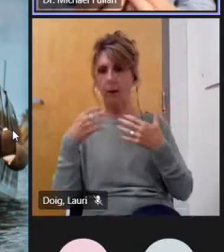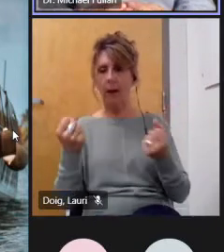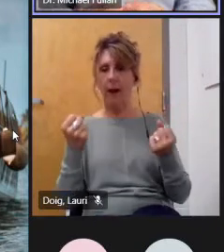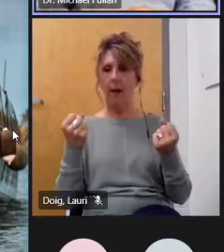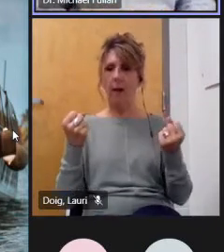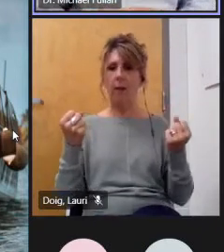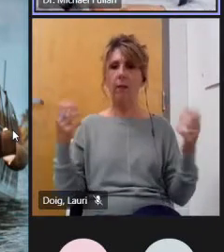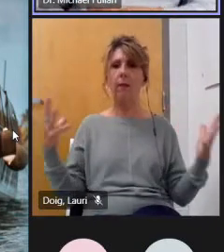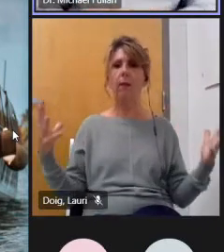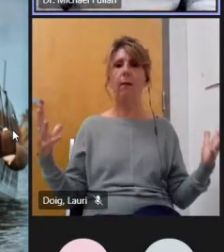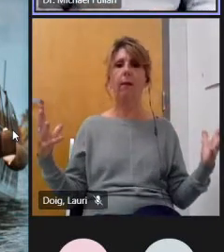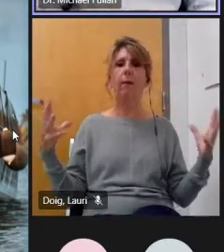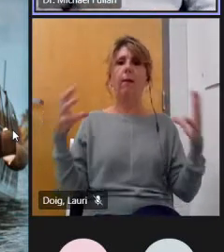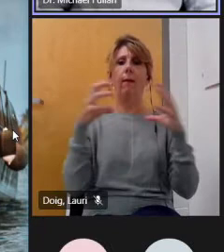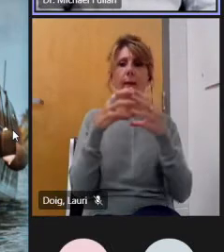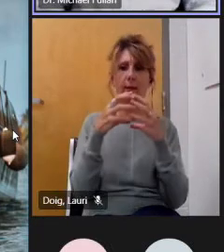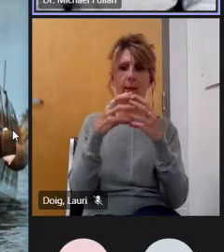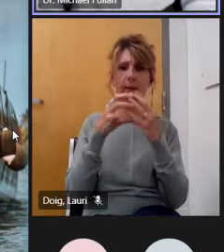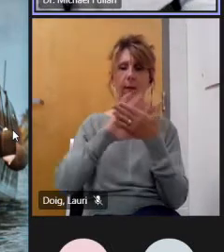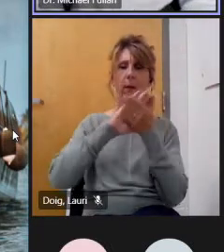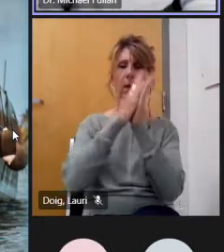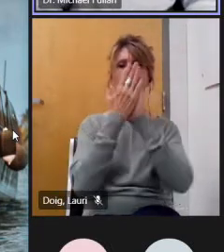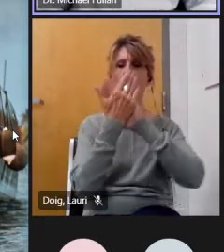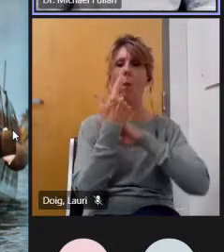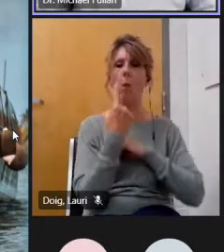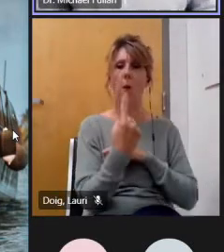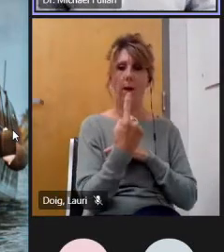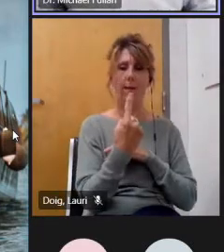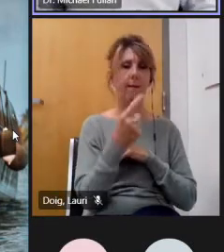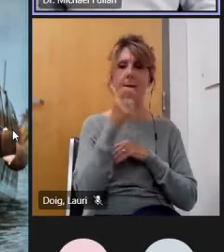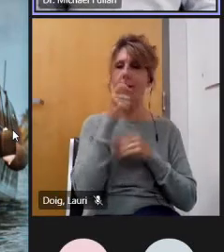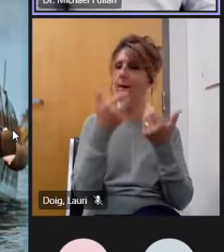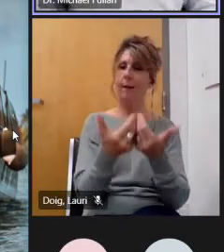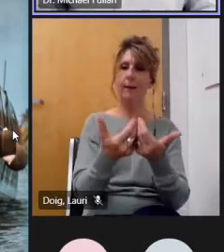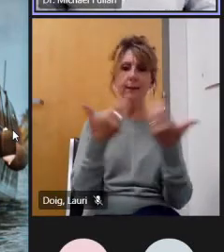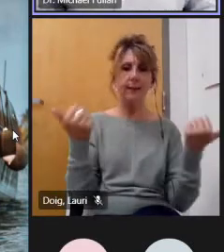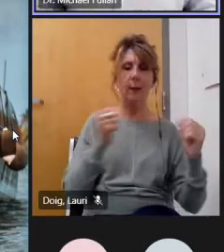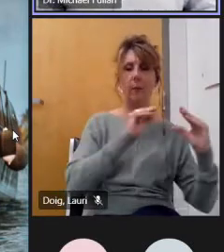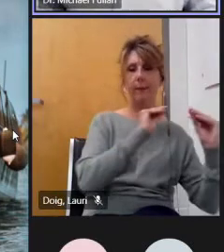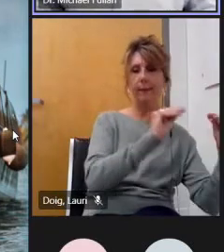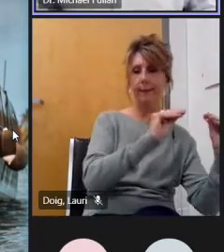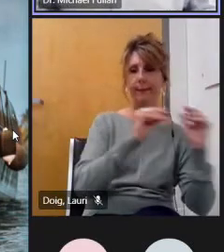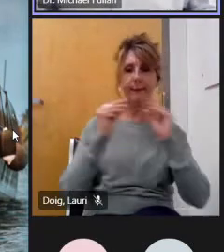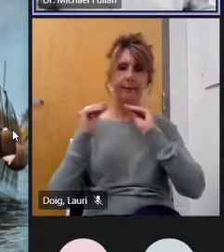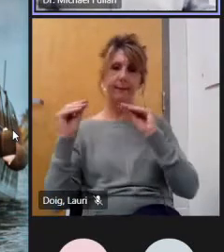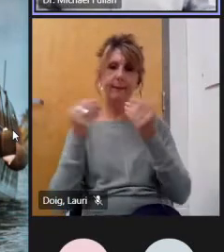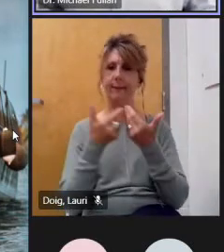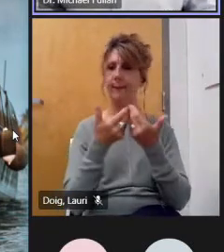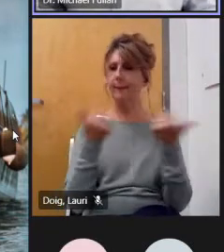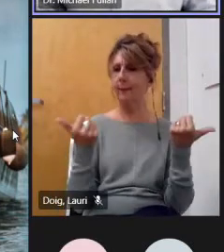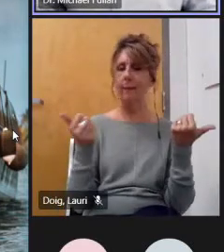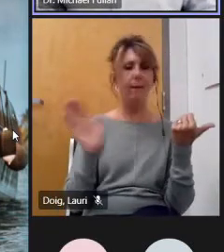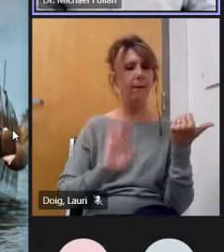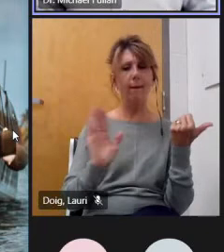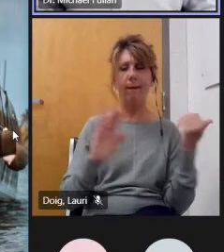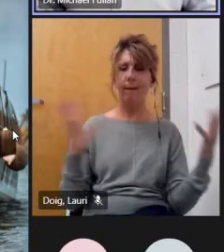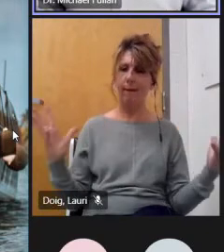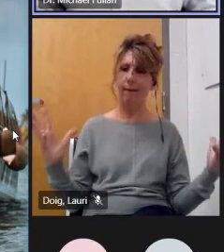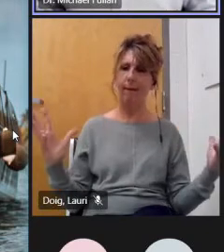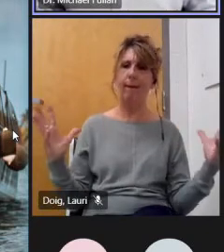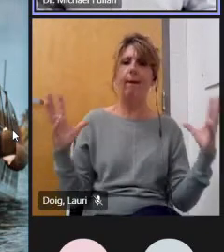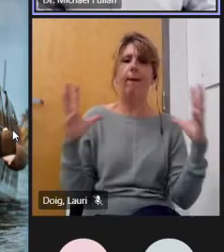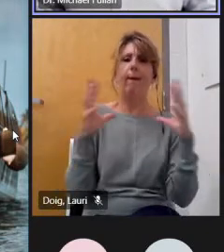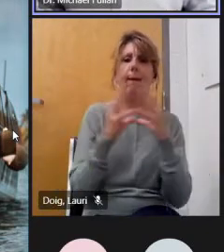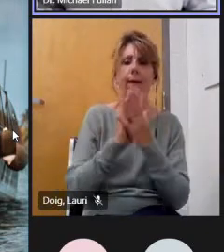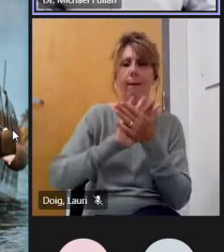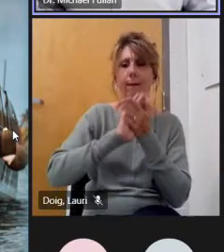concept and i cut i gave this the label i think it's good invitational all hands on deck so when we think of